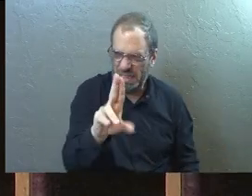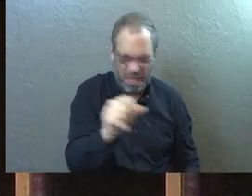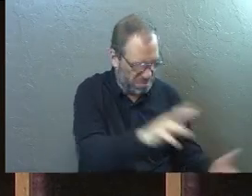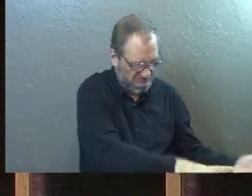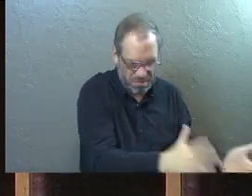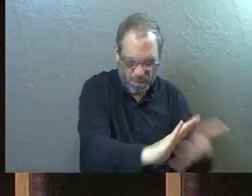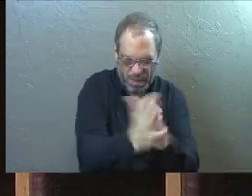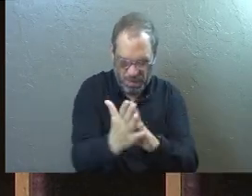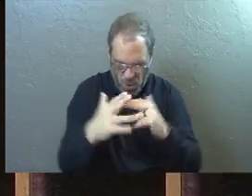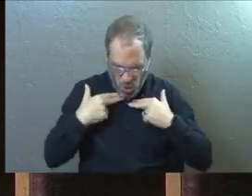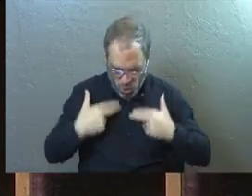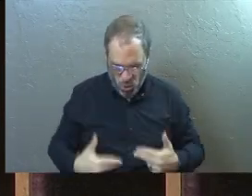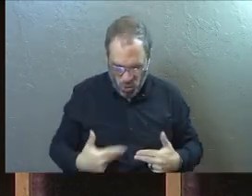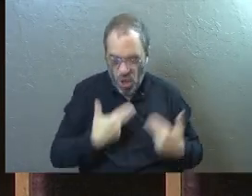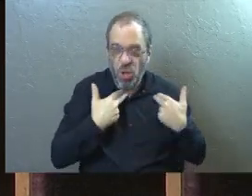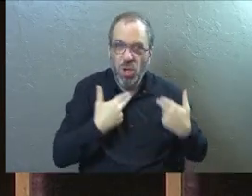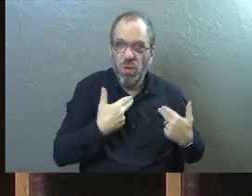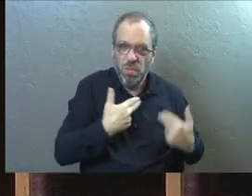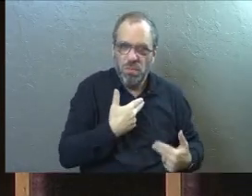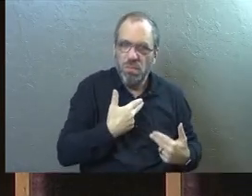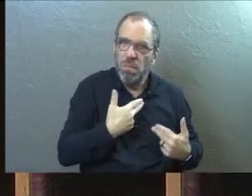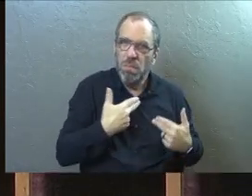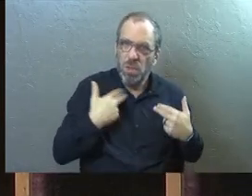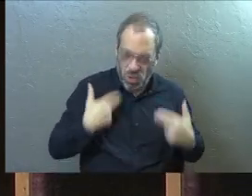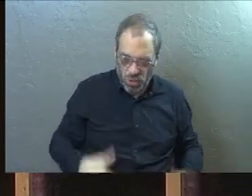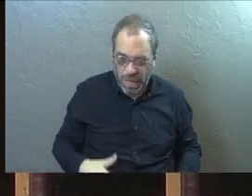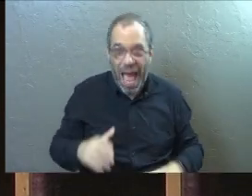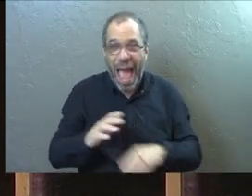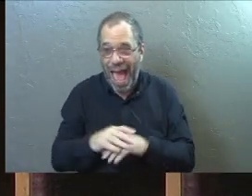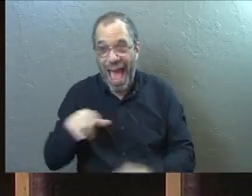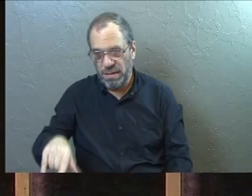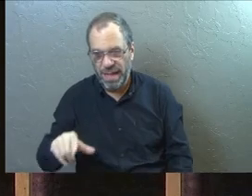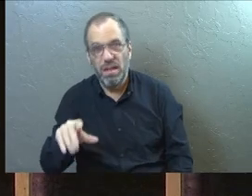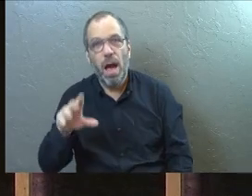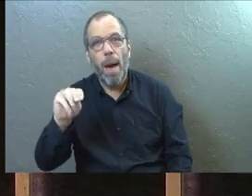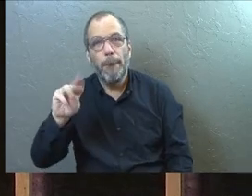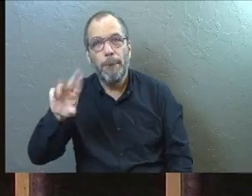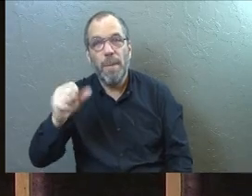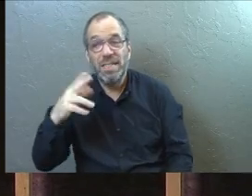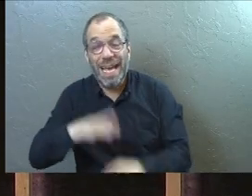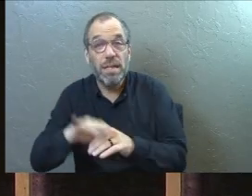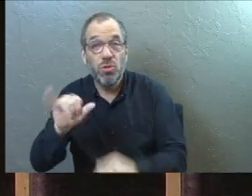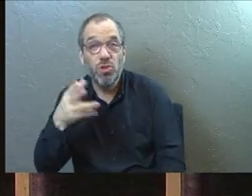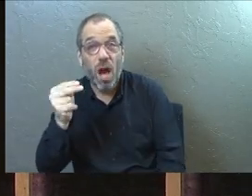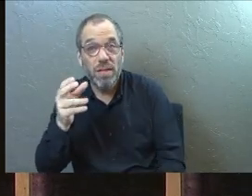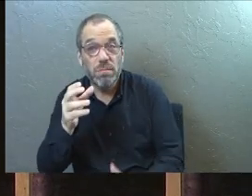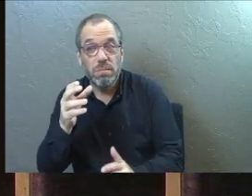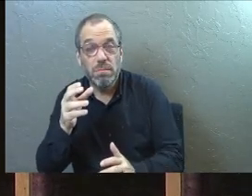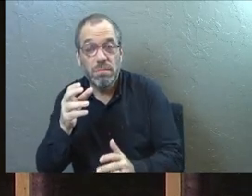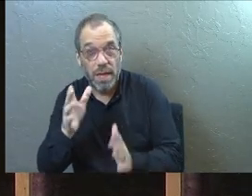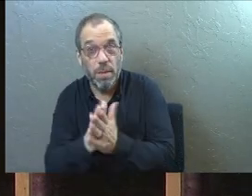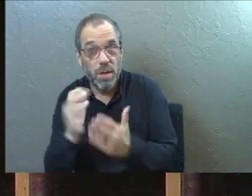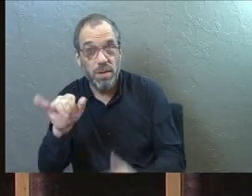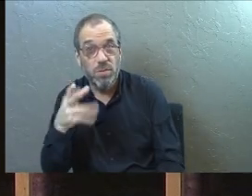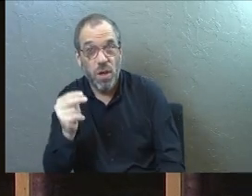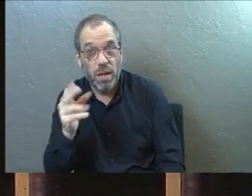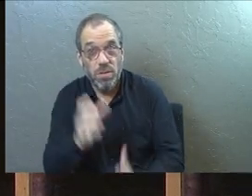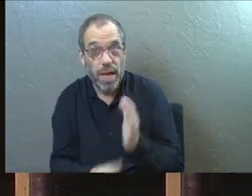you, why can't he take mush in the book of John and turn it into Lazarus?